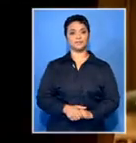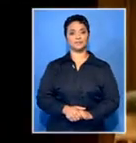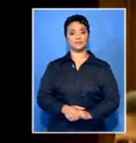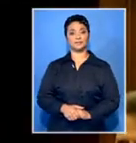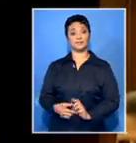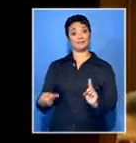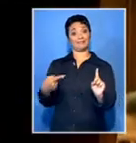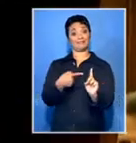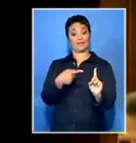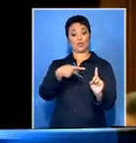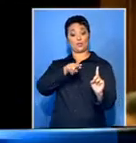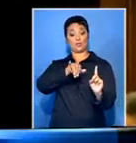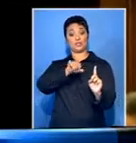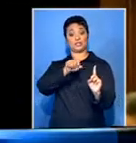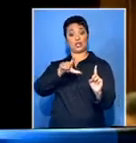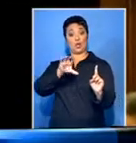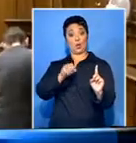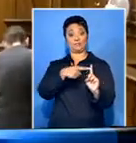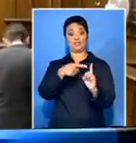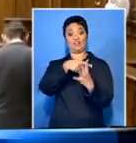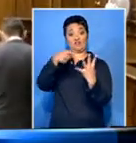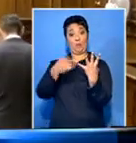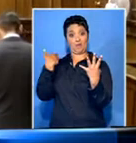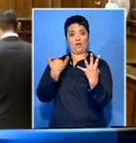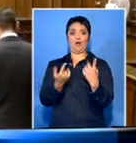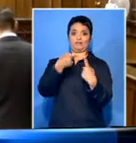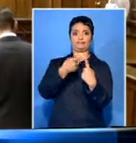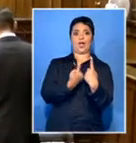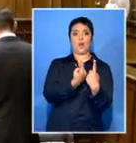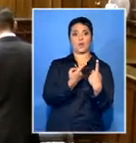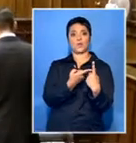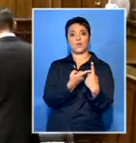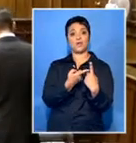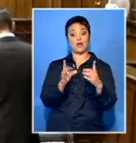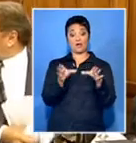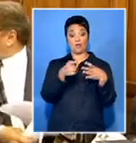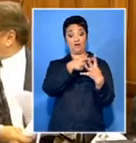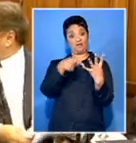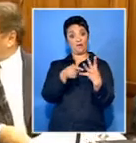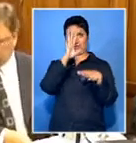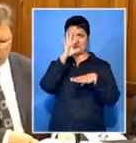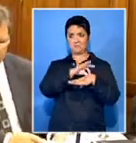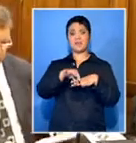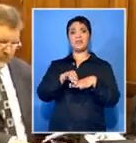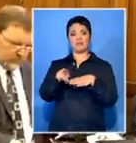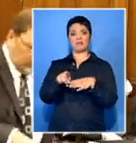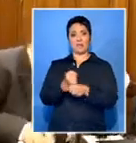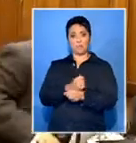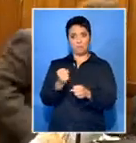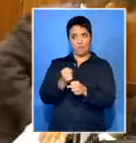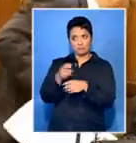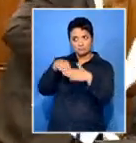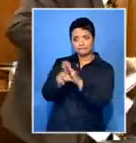Prince Lou is the last of the four men accused of plotting the assassination. The group allegedly planned to fire mortar bombs into the venue.